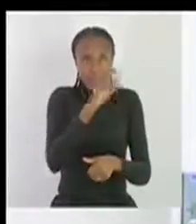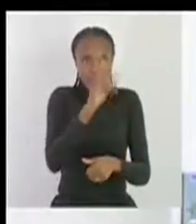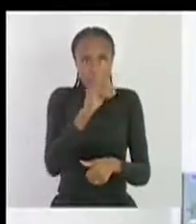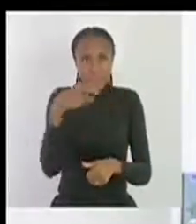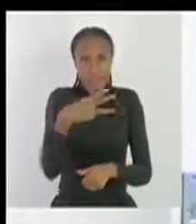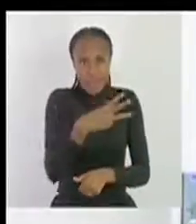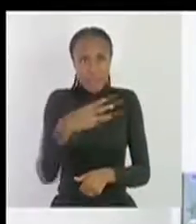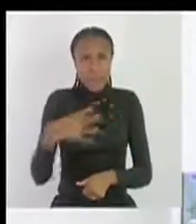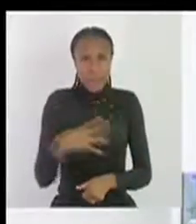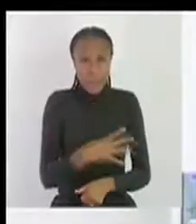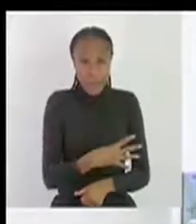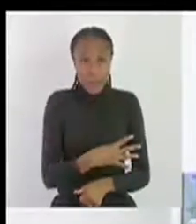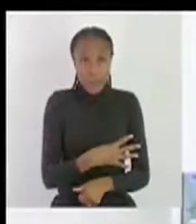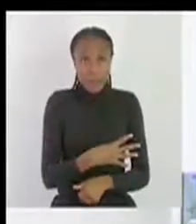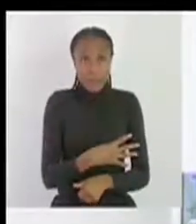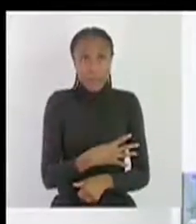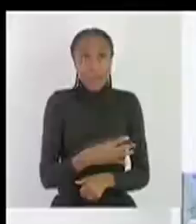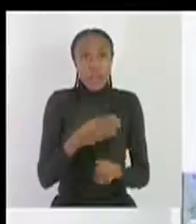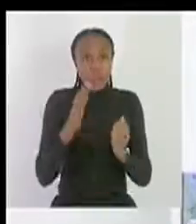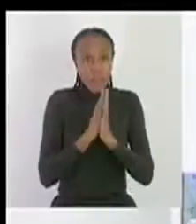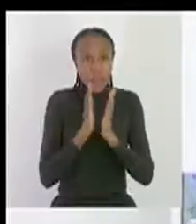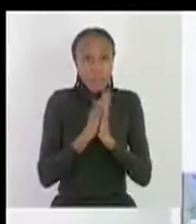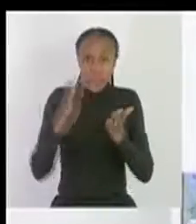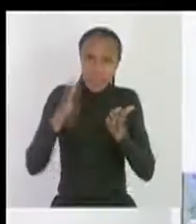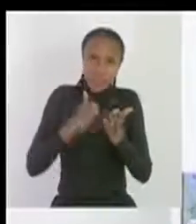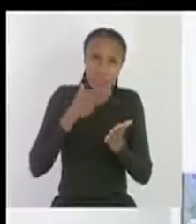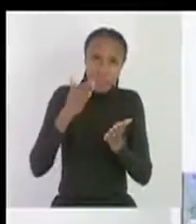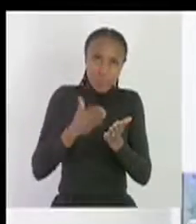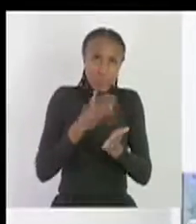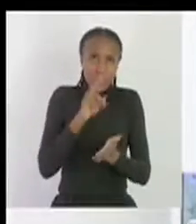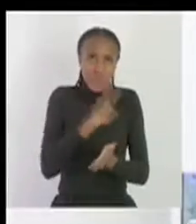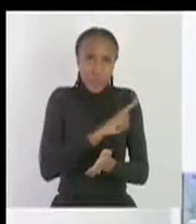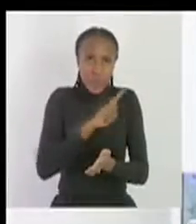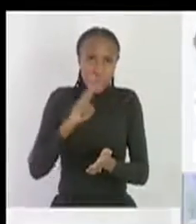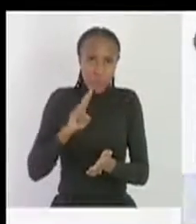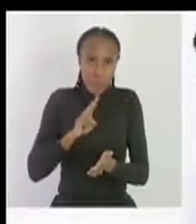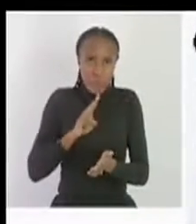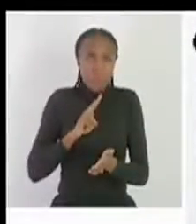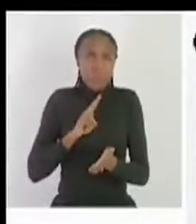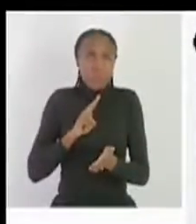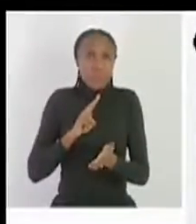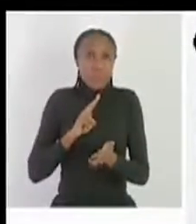AIDS I want all of us to turn at page 222 of our booklet